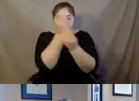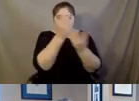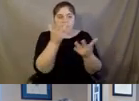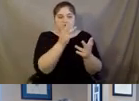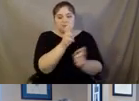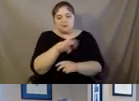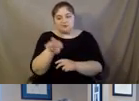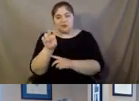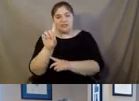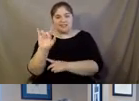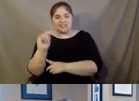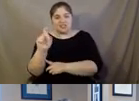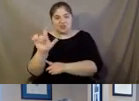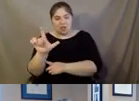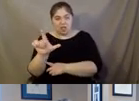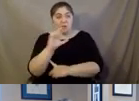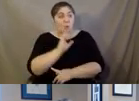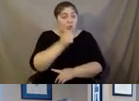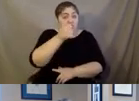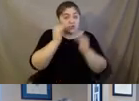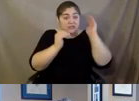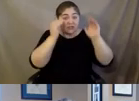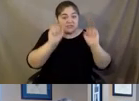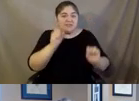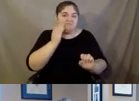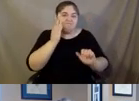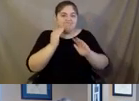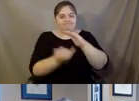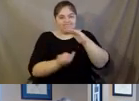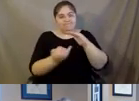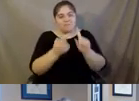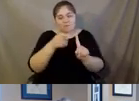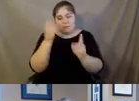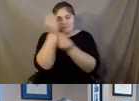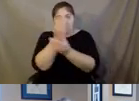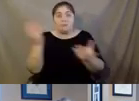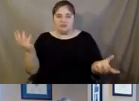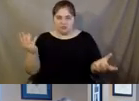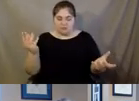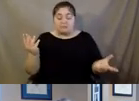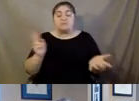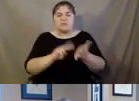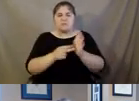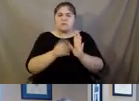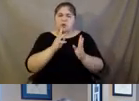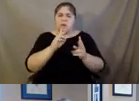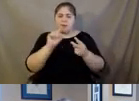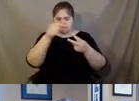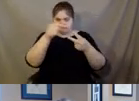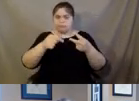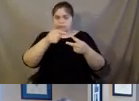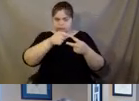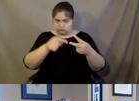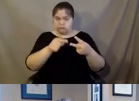older adults can experience isolation from information. So we're really talking about those two clusters,